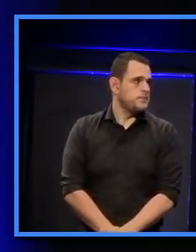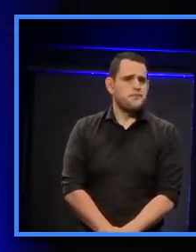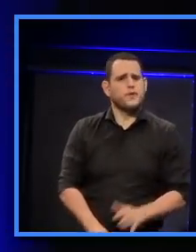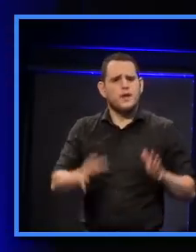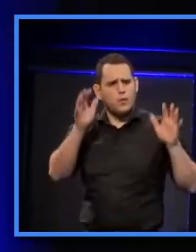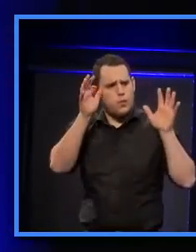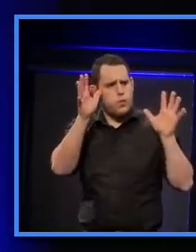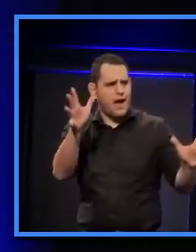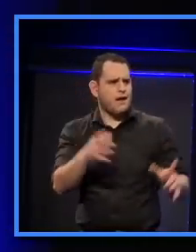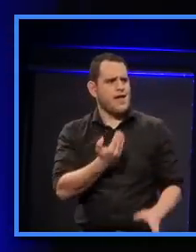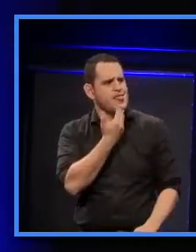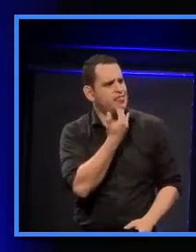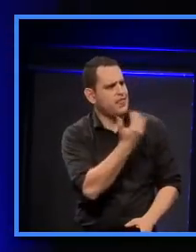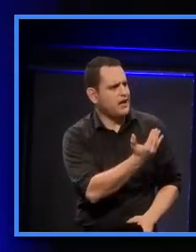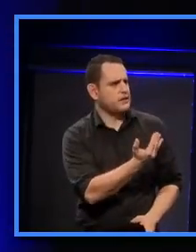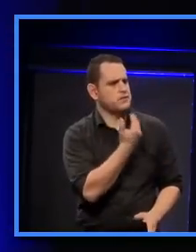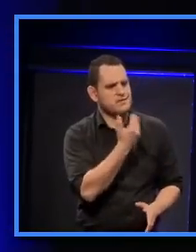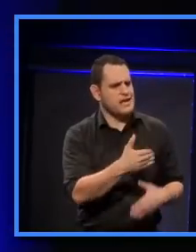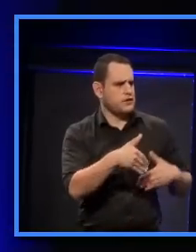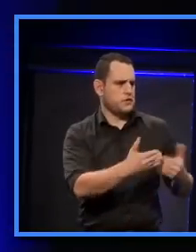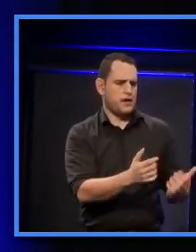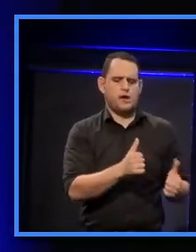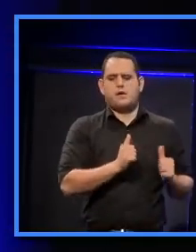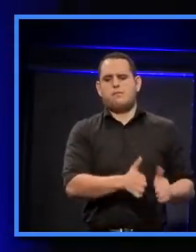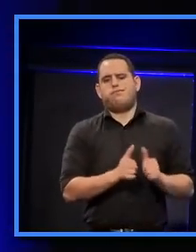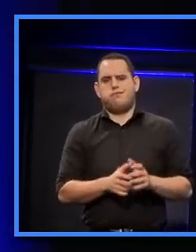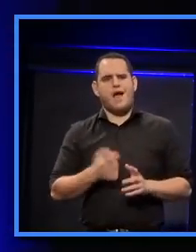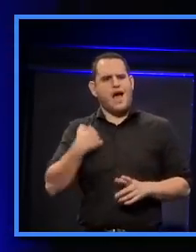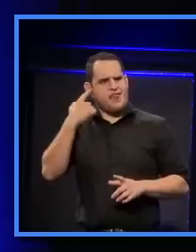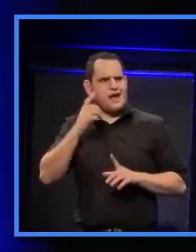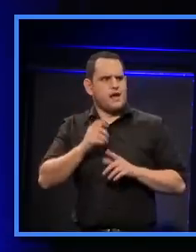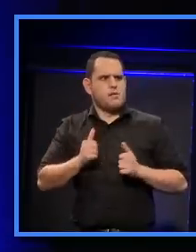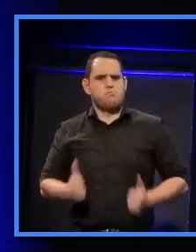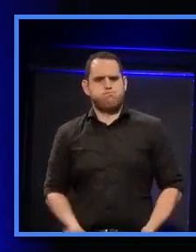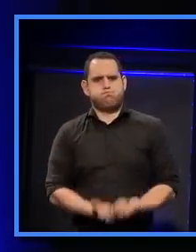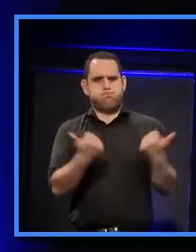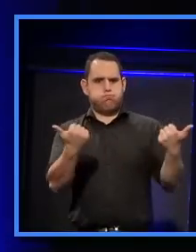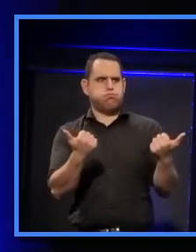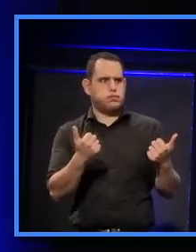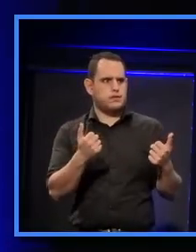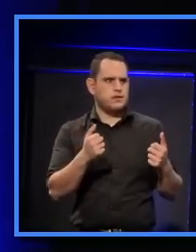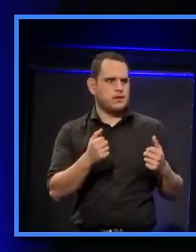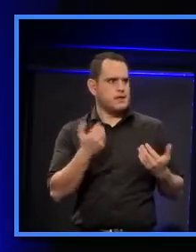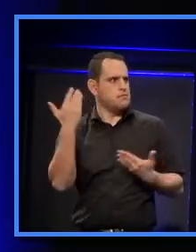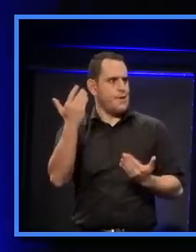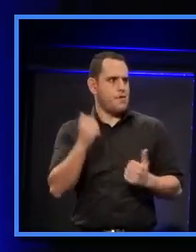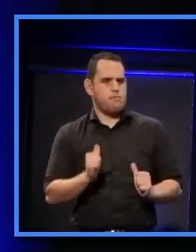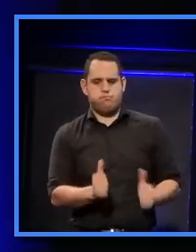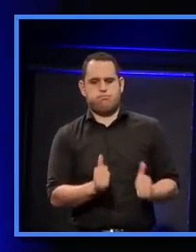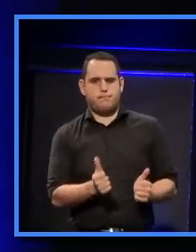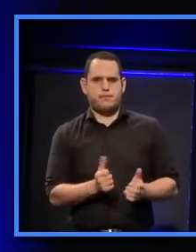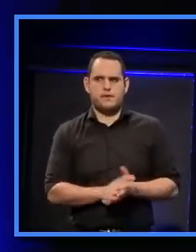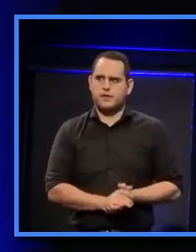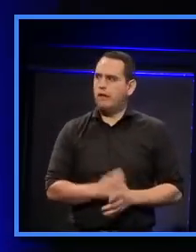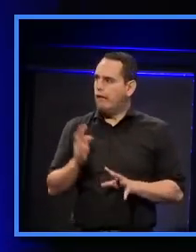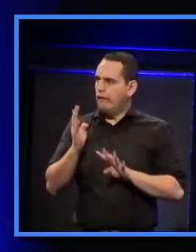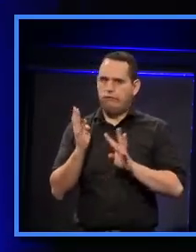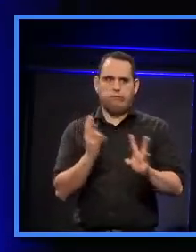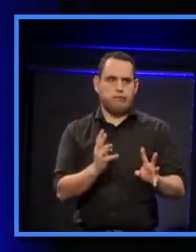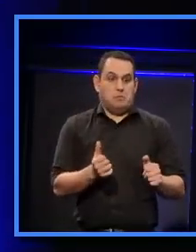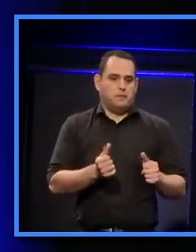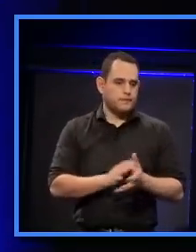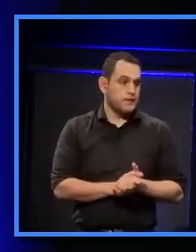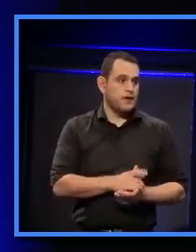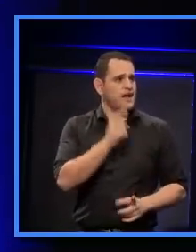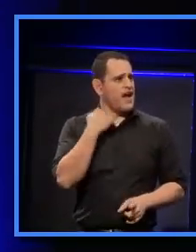Wow, thank you, Chris. What a tour de force. That was amazing. Right. Gosh, well, look, I'd like to, I think that was